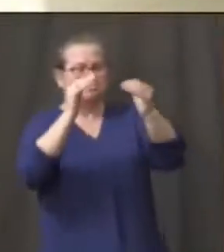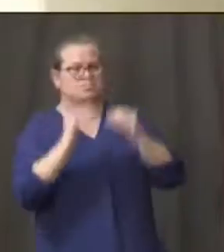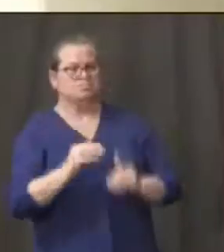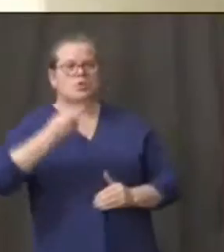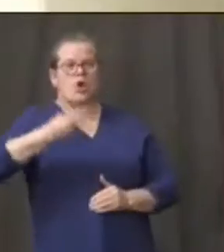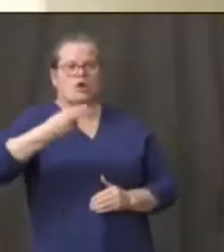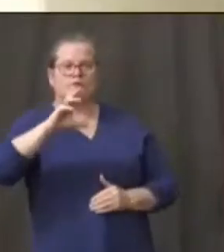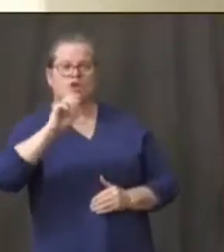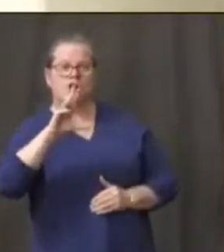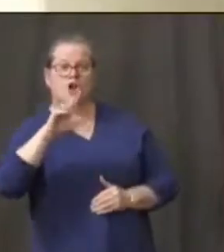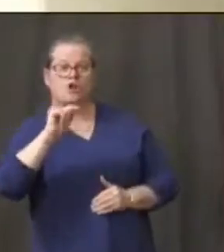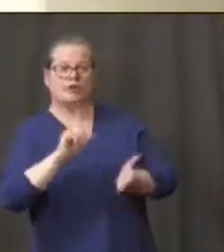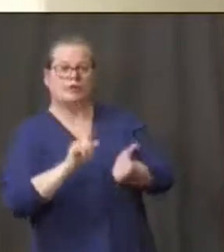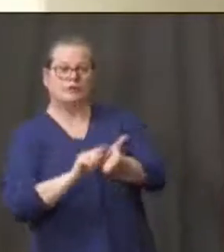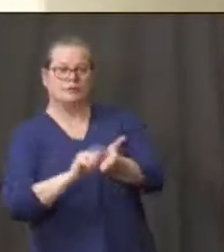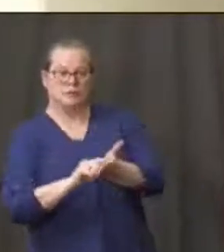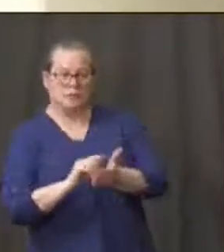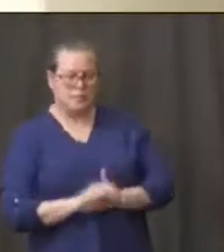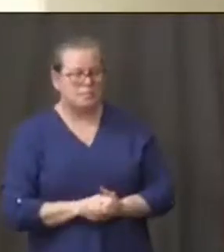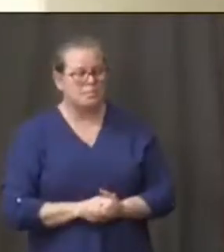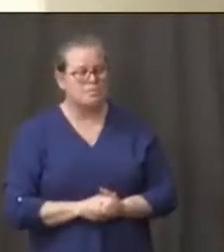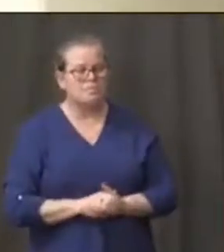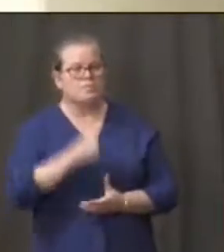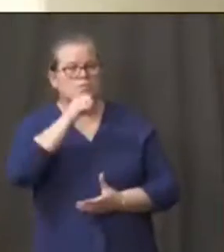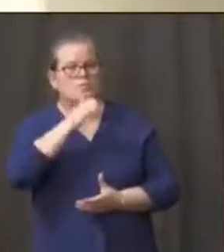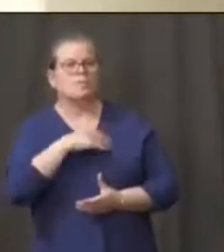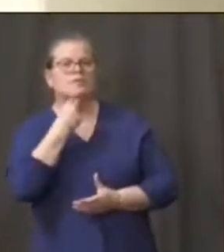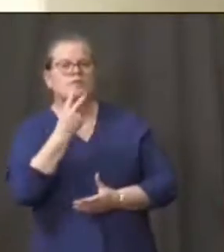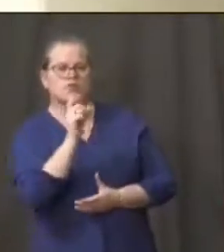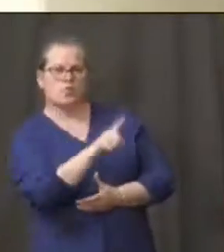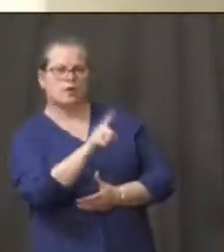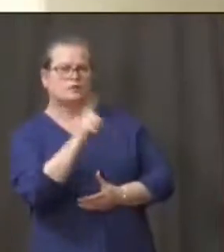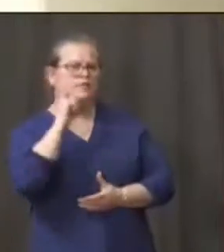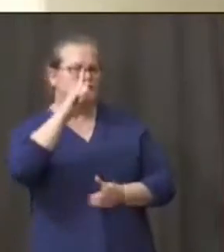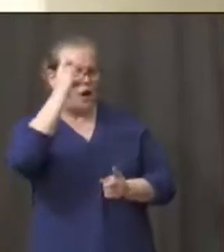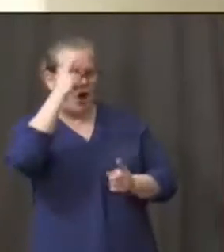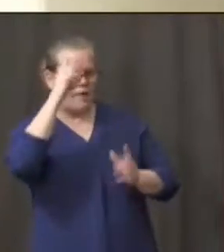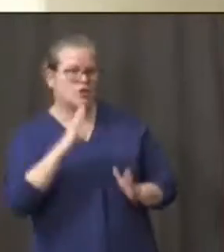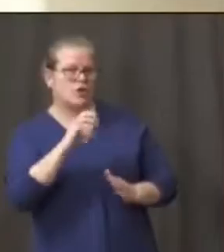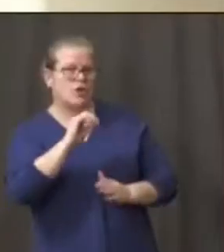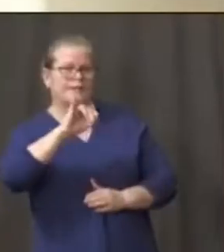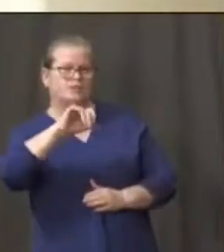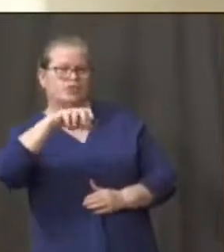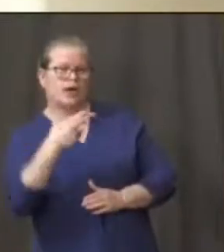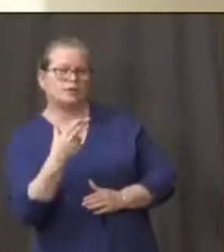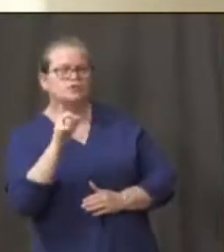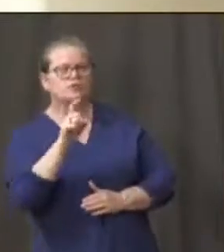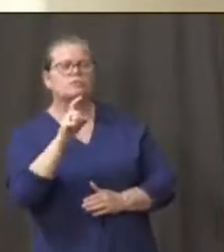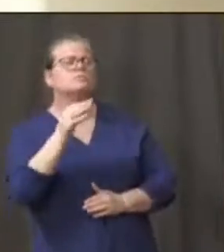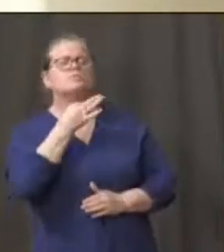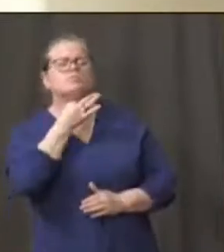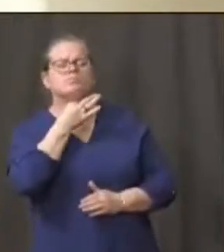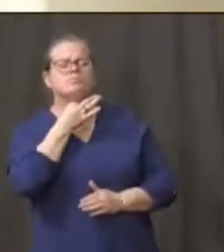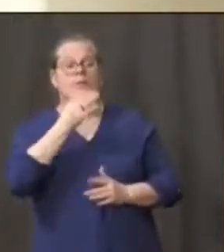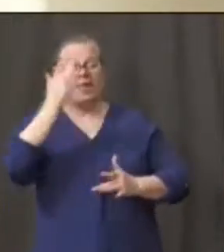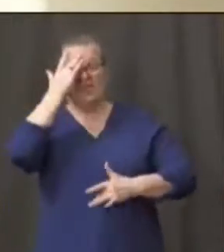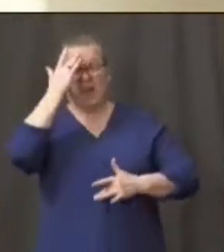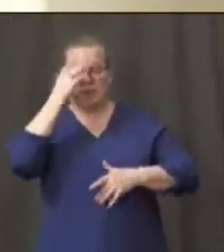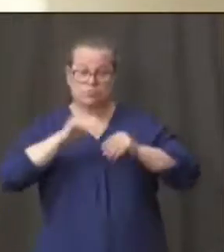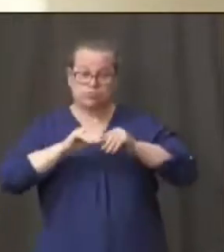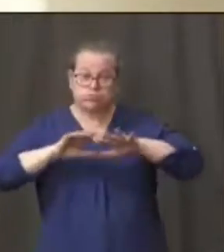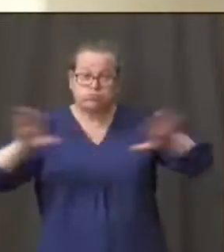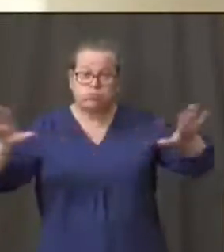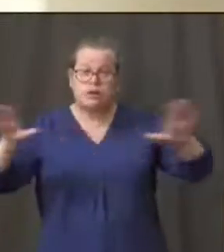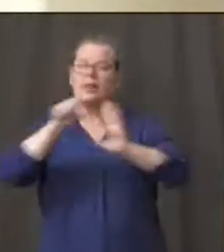Thanks, Max. This question is for the governor for Josh. Can you talk a bit about the virus's movement across the state? Is it moving as quickly